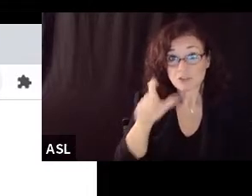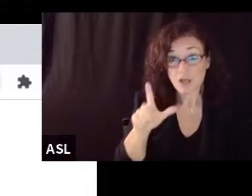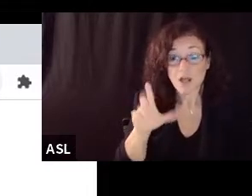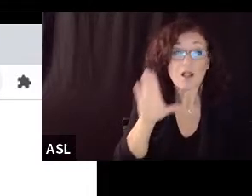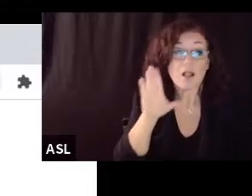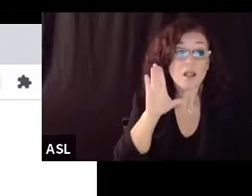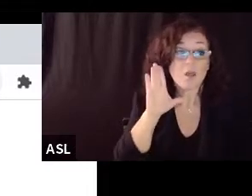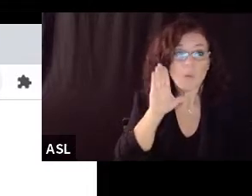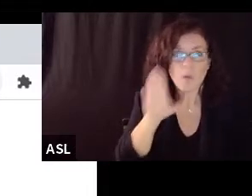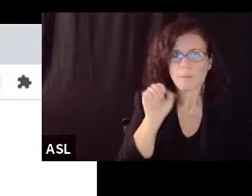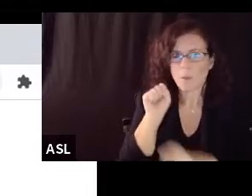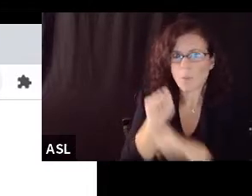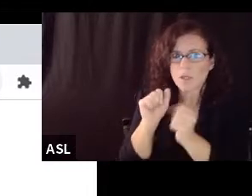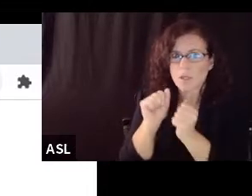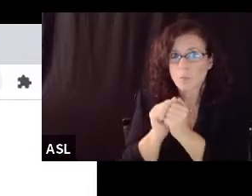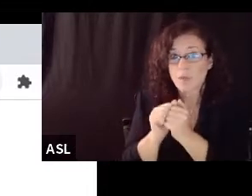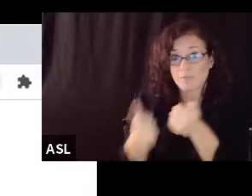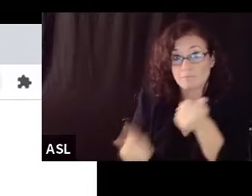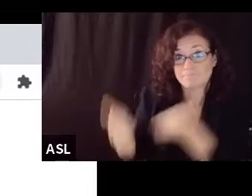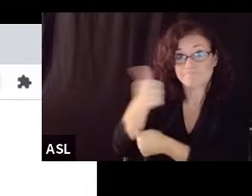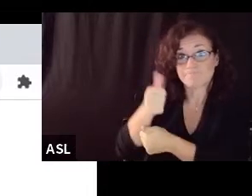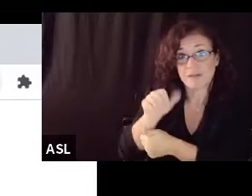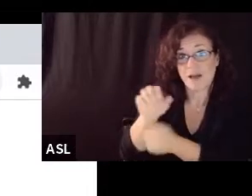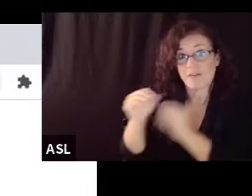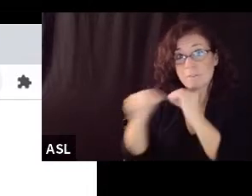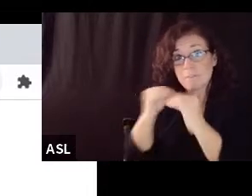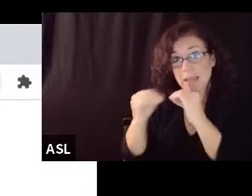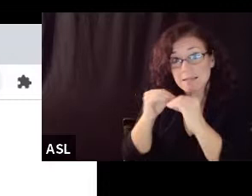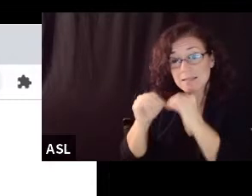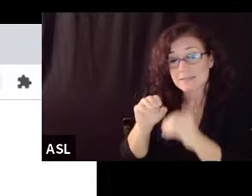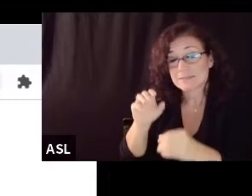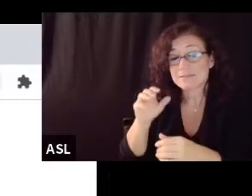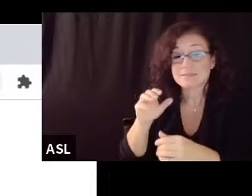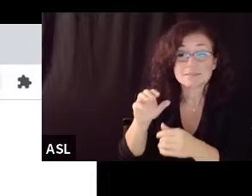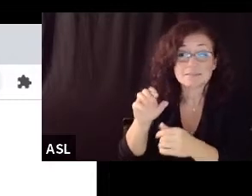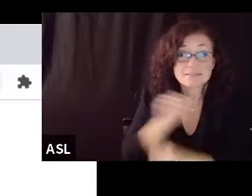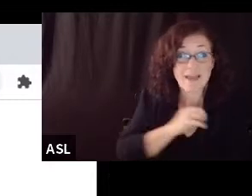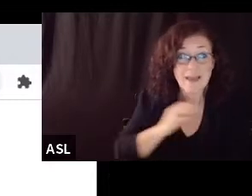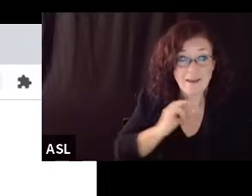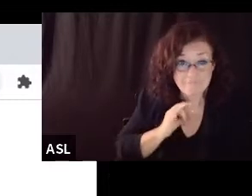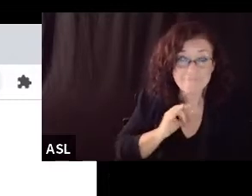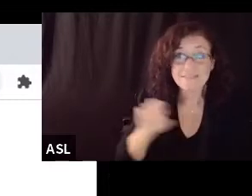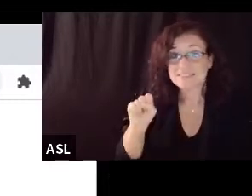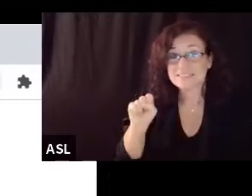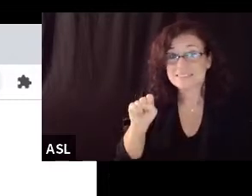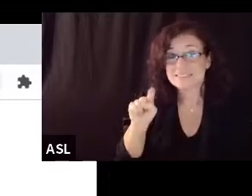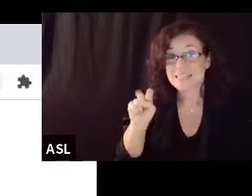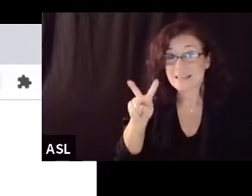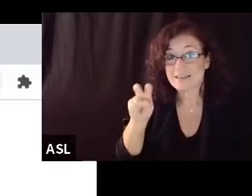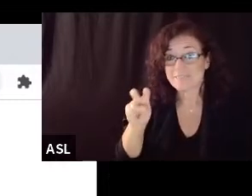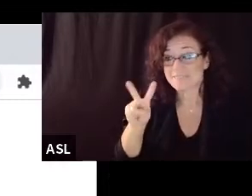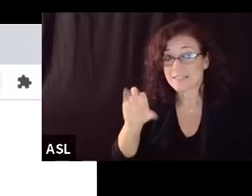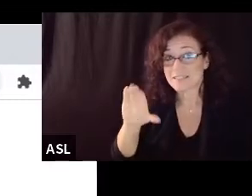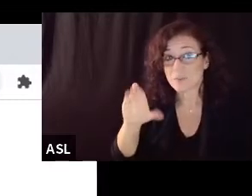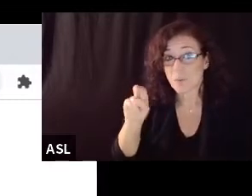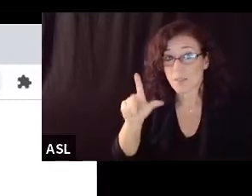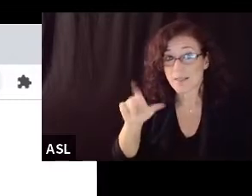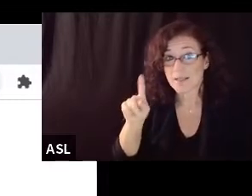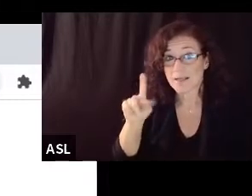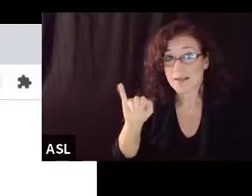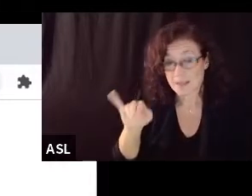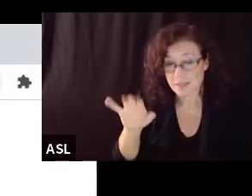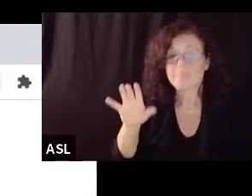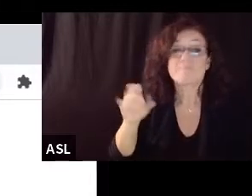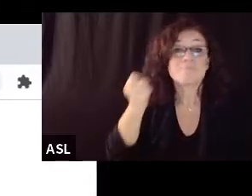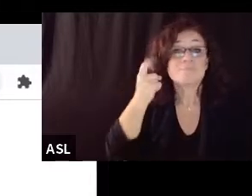uh director along with some of the maintenance staff starting tomorrow we're going to be going to adams elementary school to take a look at